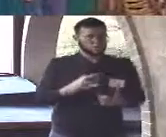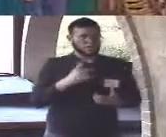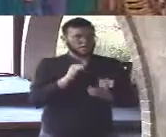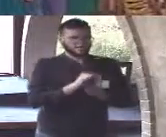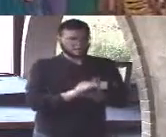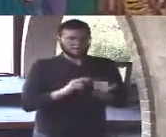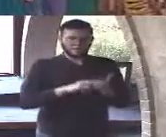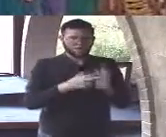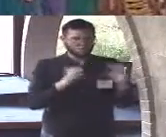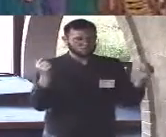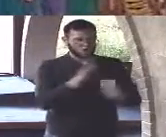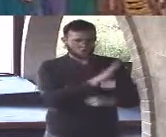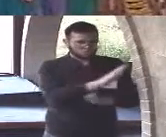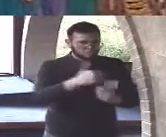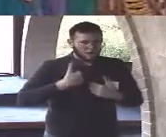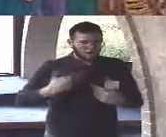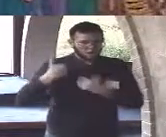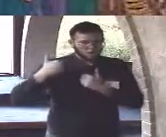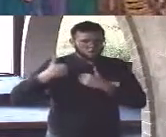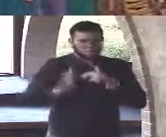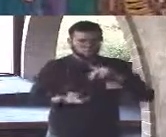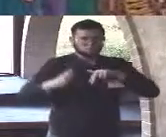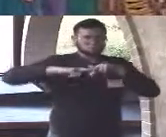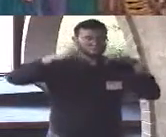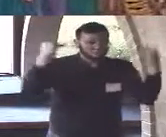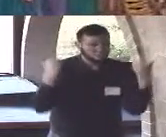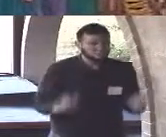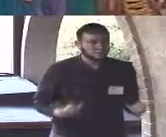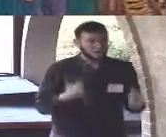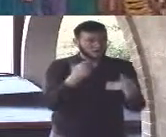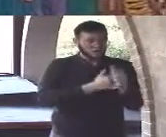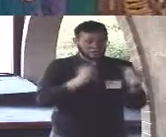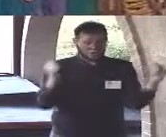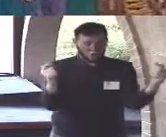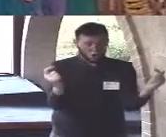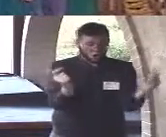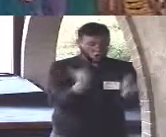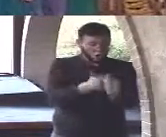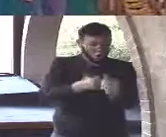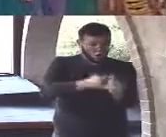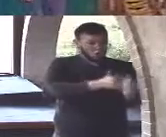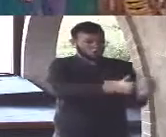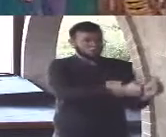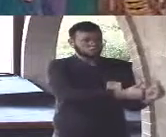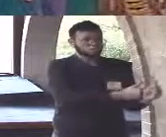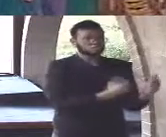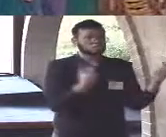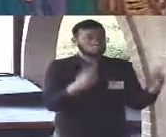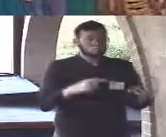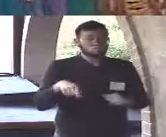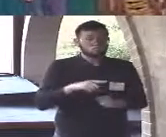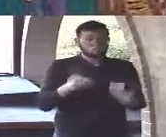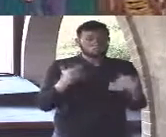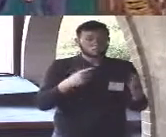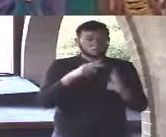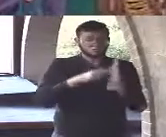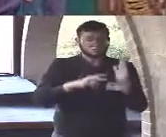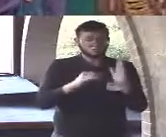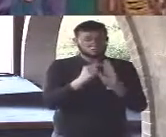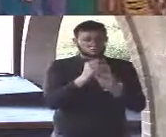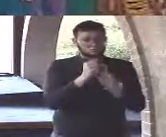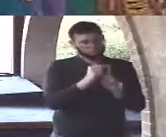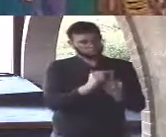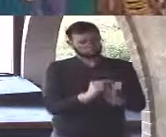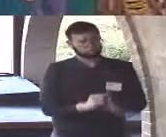for all humanity collectively and each human being individually if you take the time to actually read the writings of the